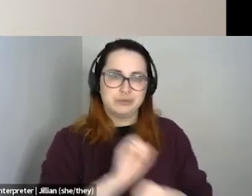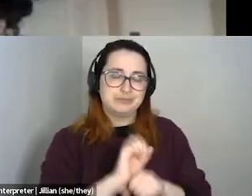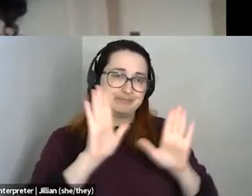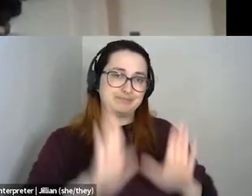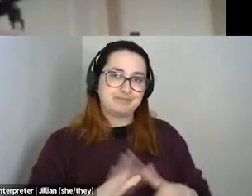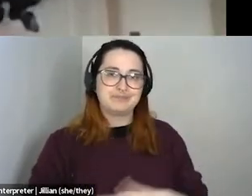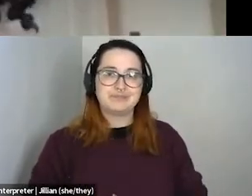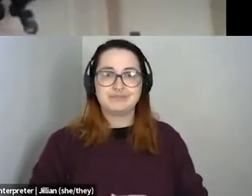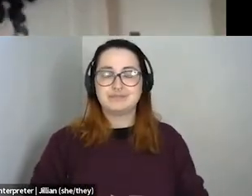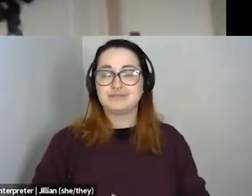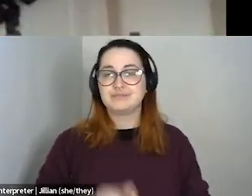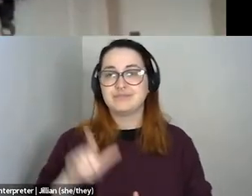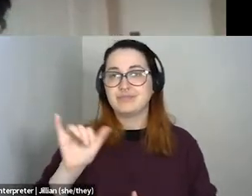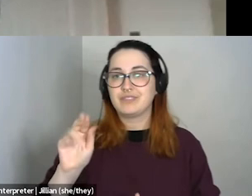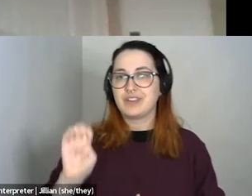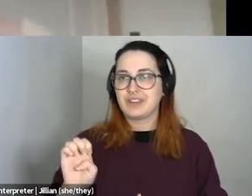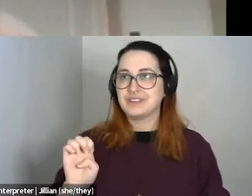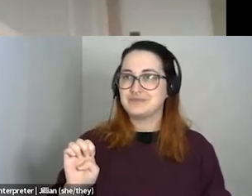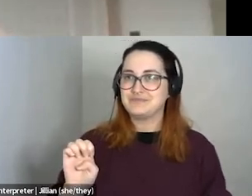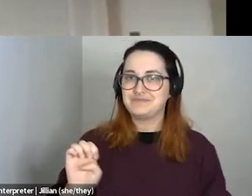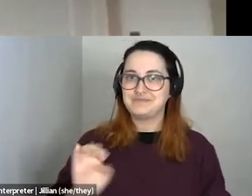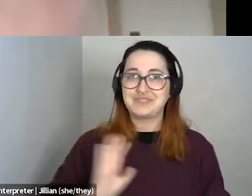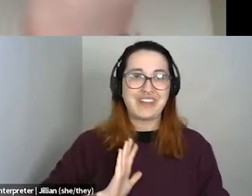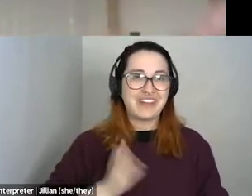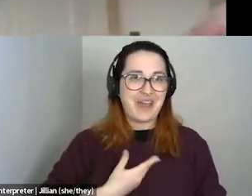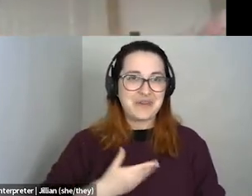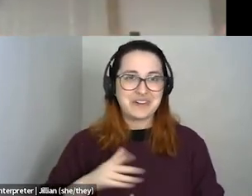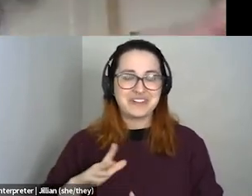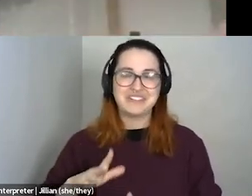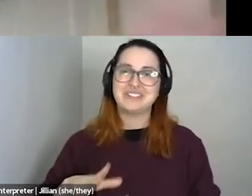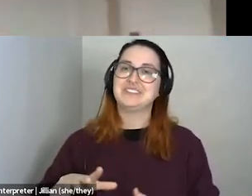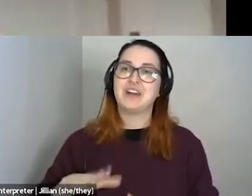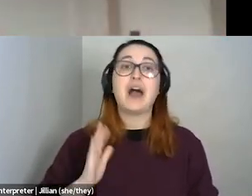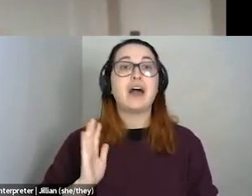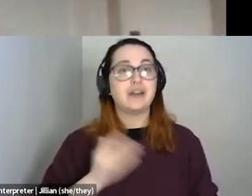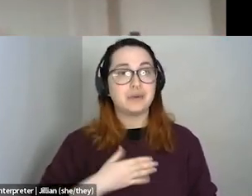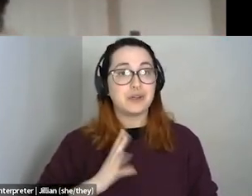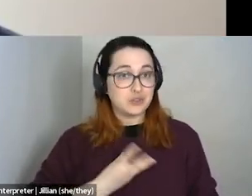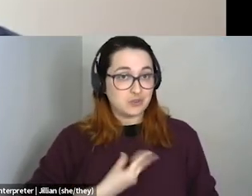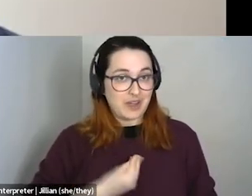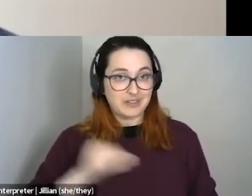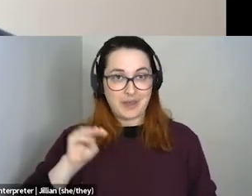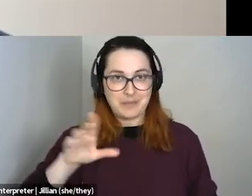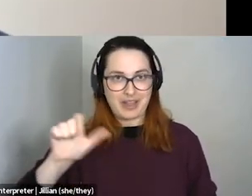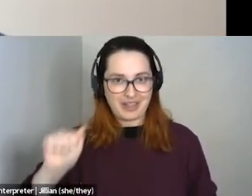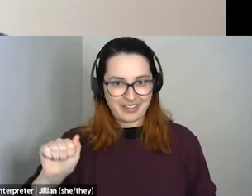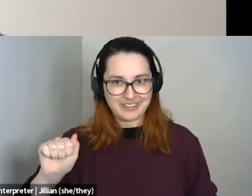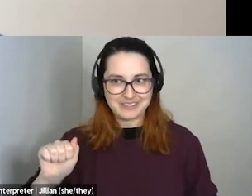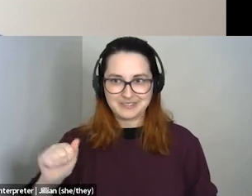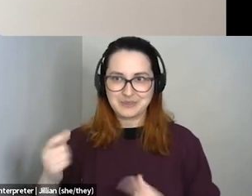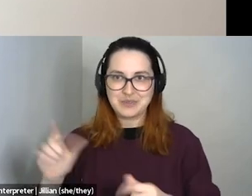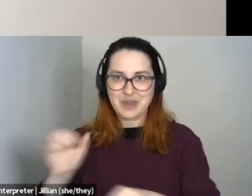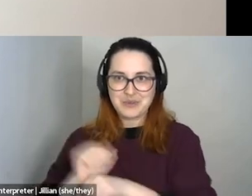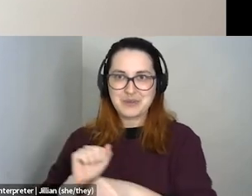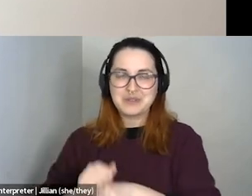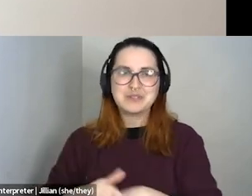It's just shocking that, you know, our trans MLA is doing the work too. So it's like, uh, is it shocking? Is it not? Just like, just like the anti